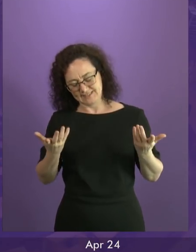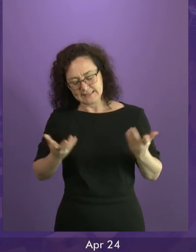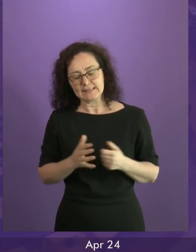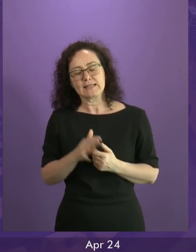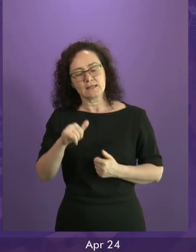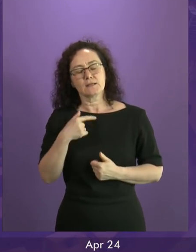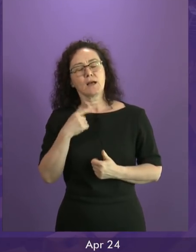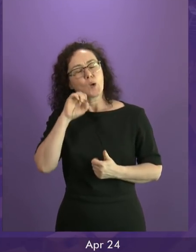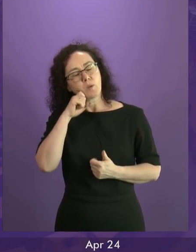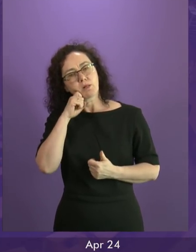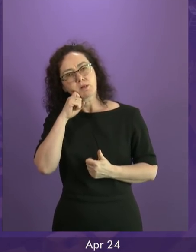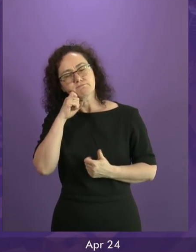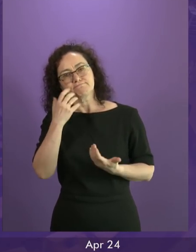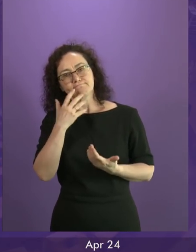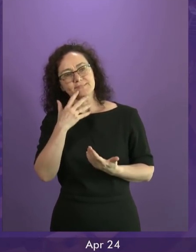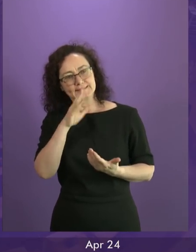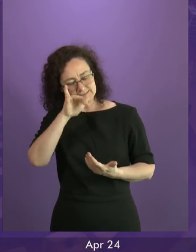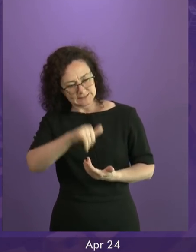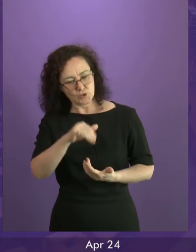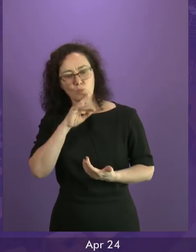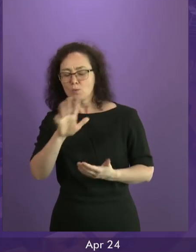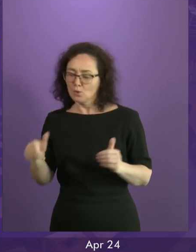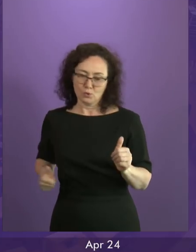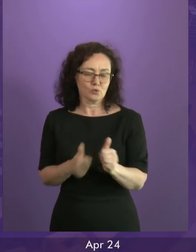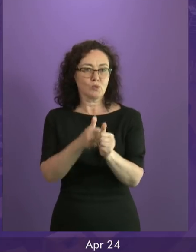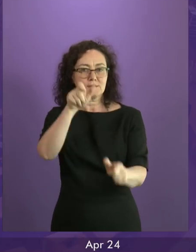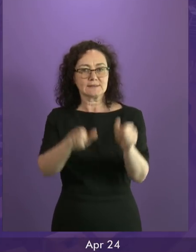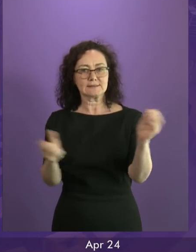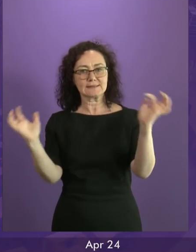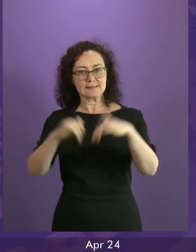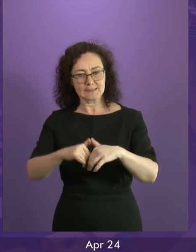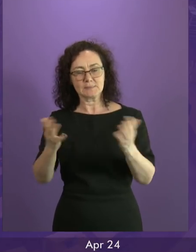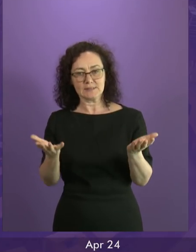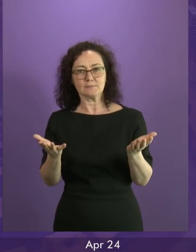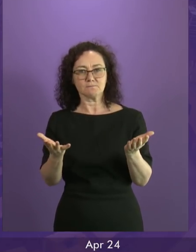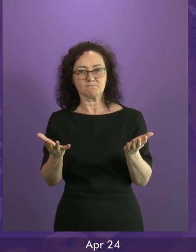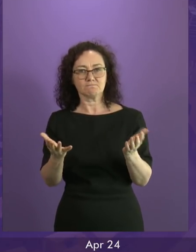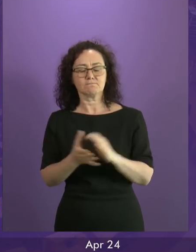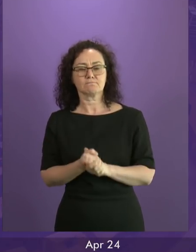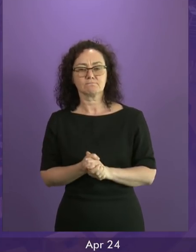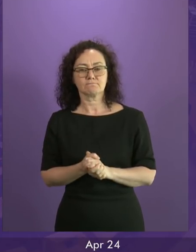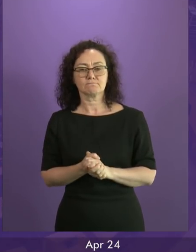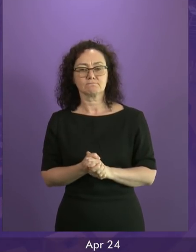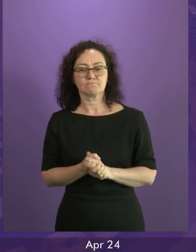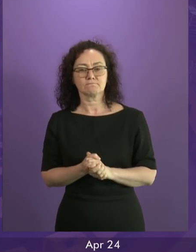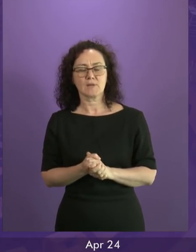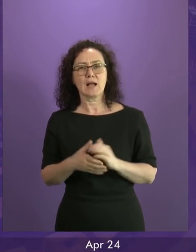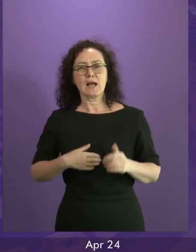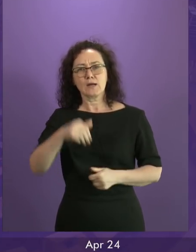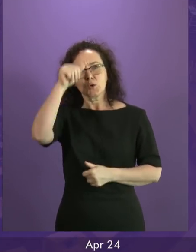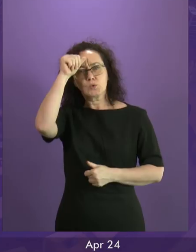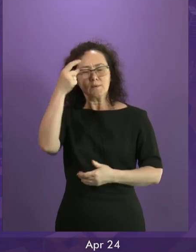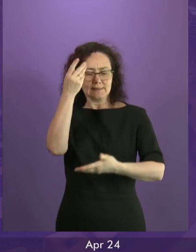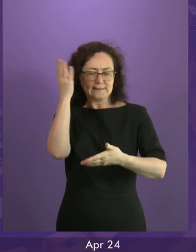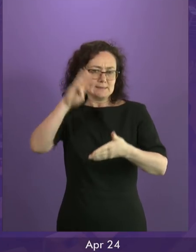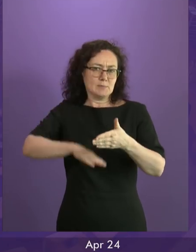whole the remit in the operation of the Citizens' Assembly. I won't surprise the Chamber to hear that I think the experience of the 2014